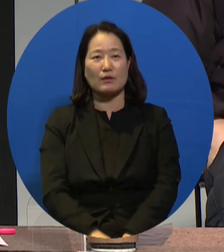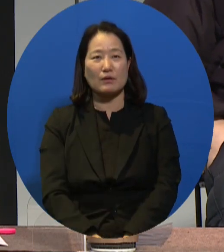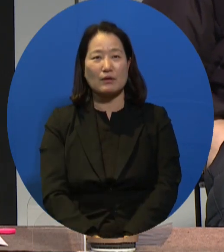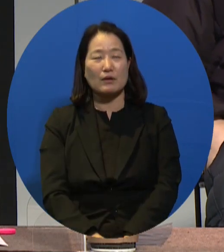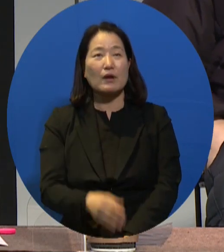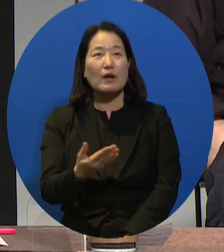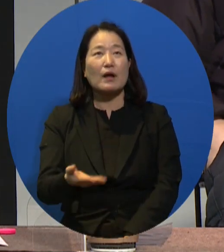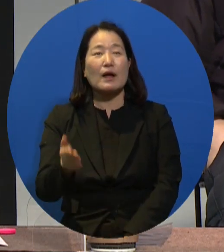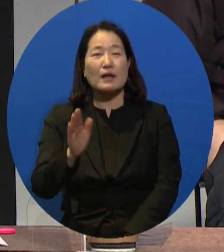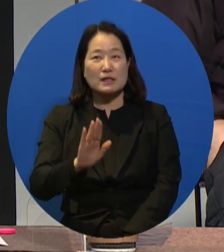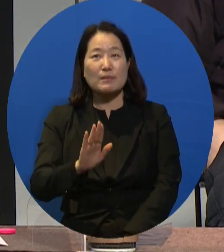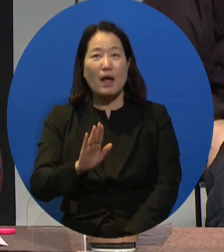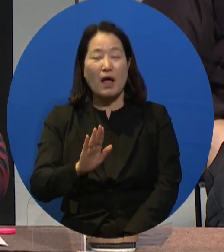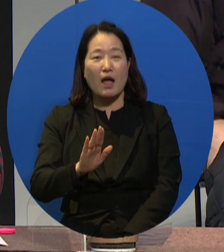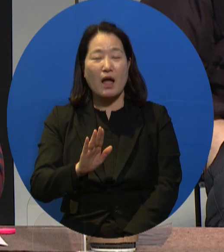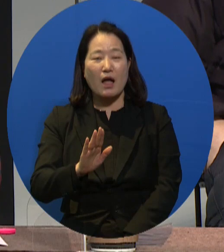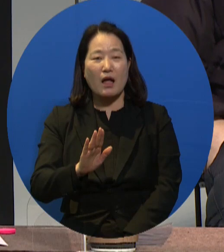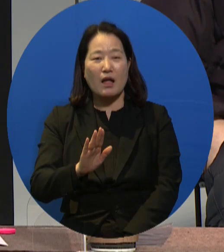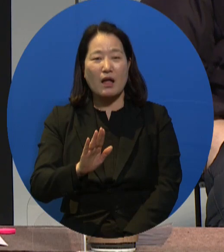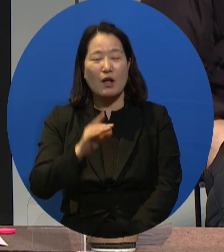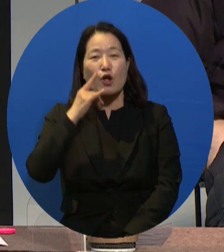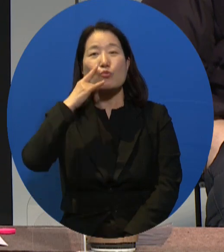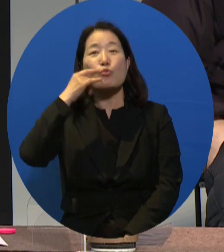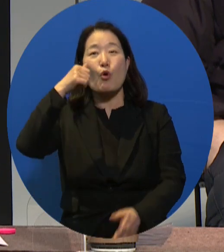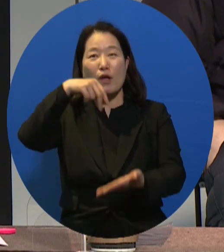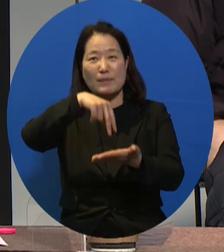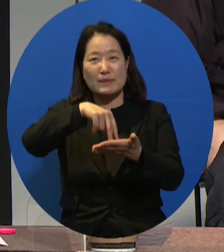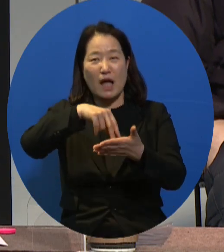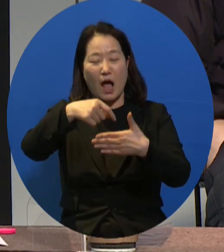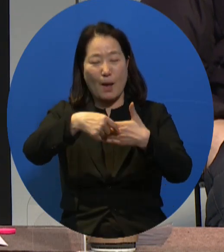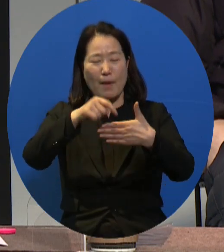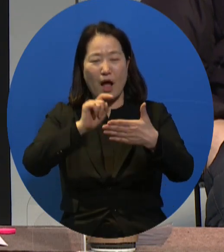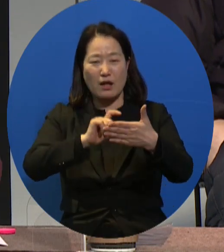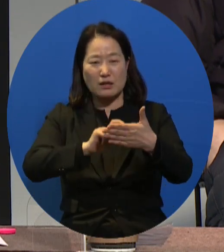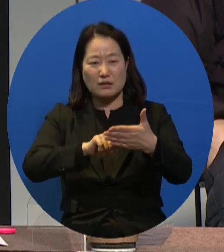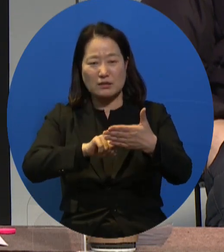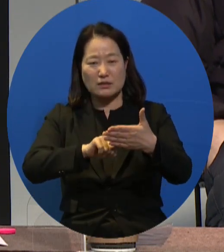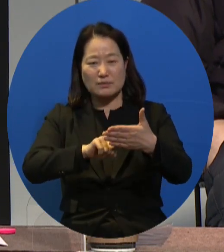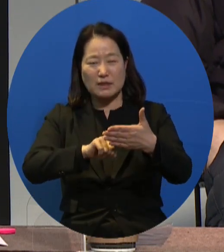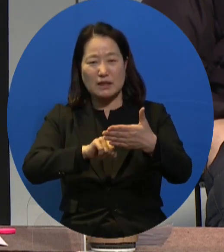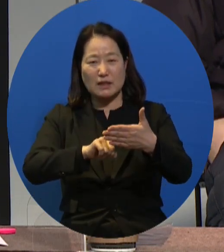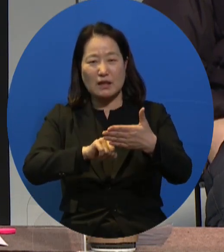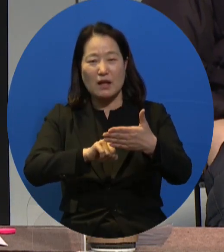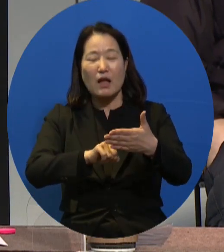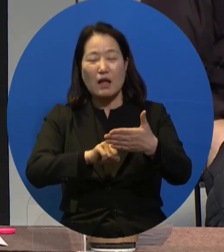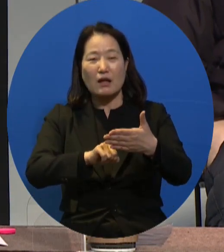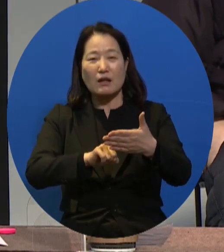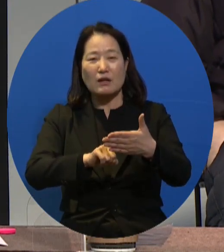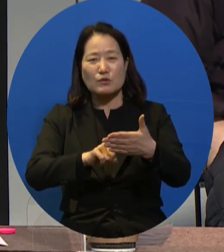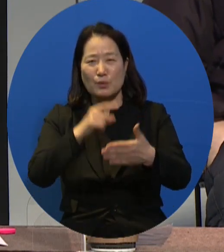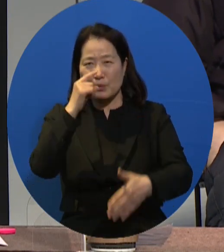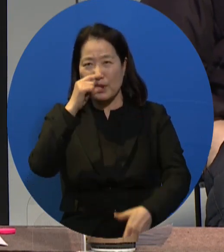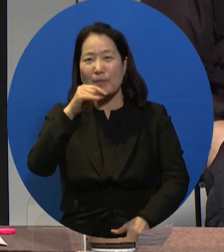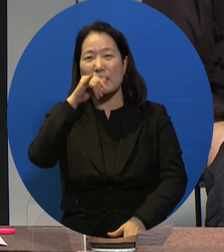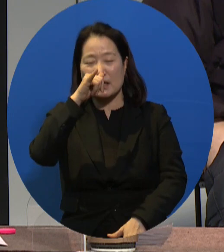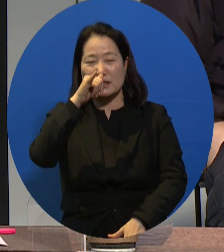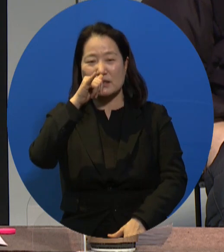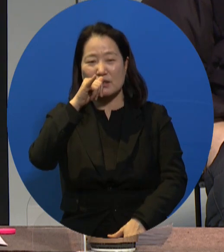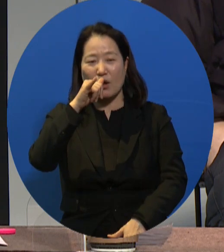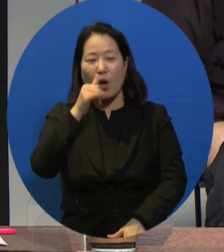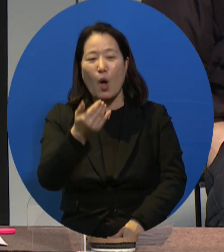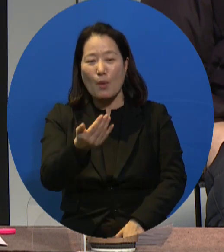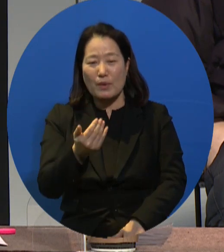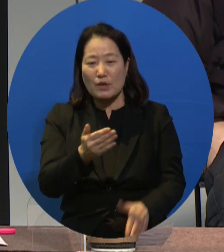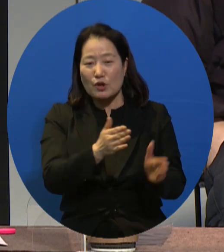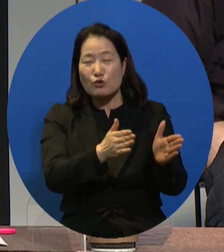because they were not happy about the fact that the interviewers would like to see